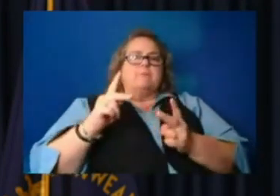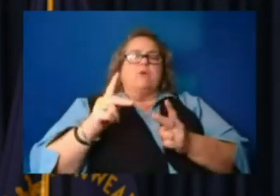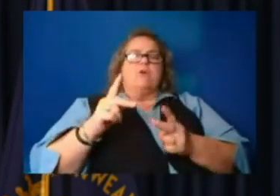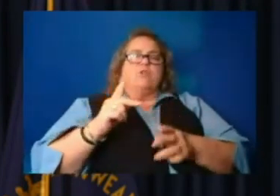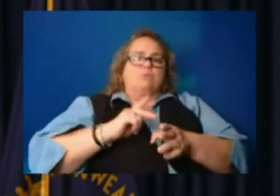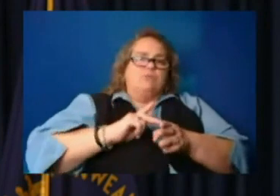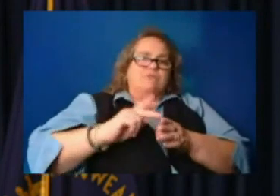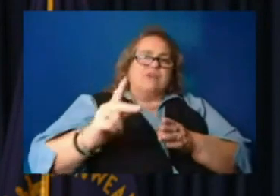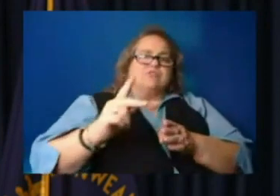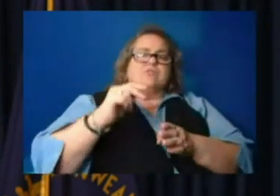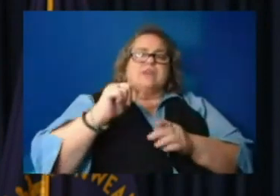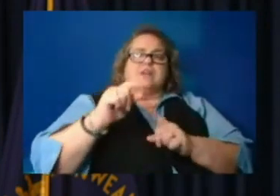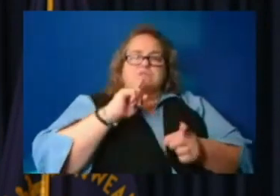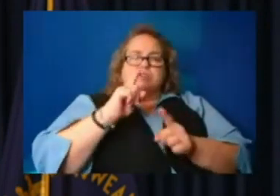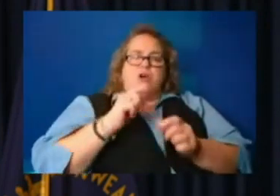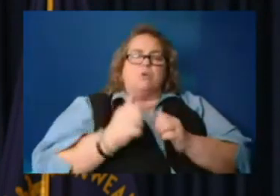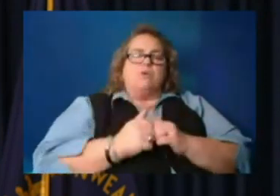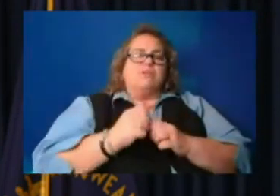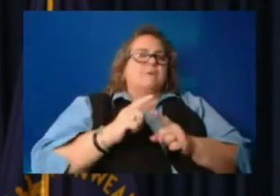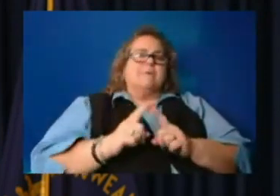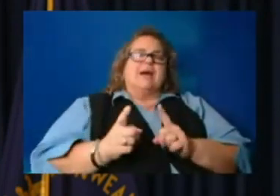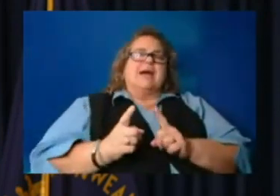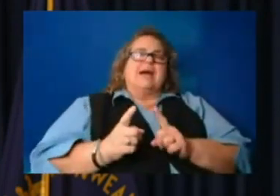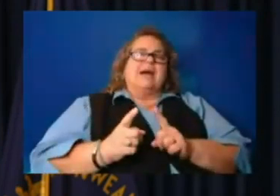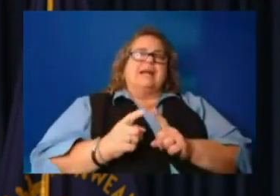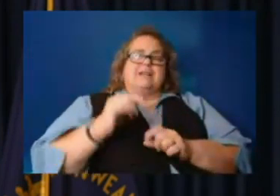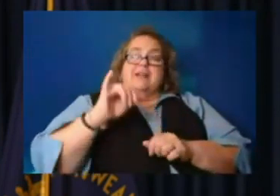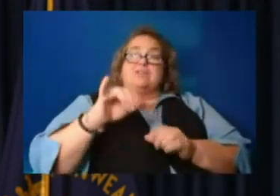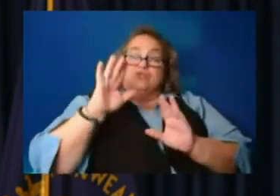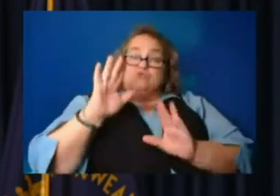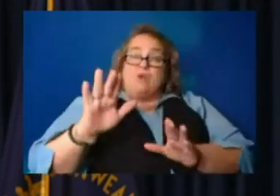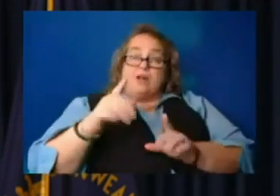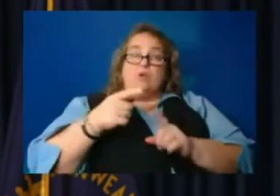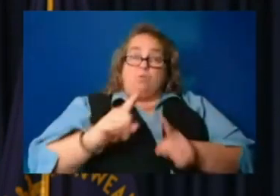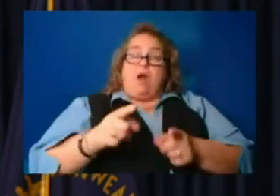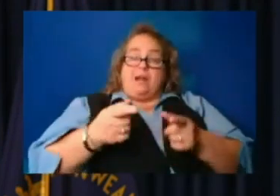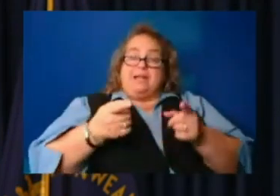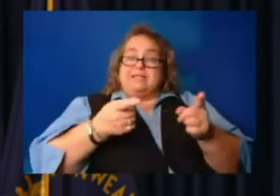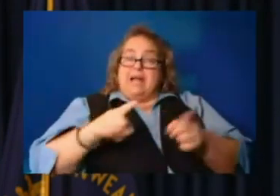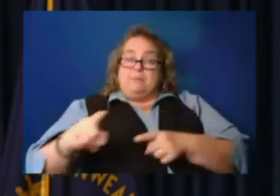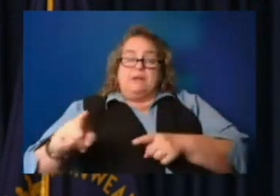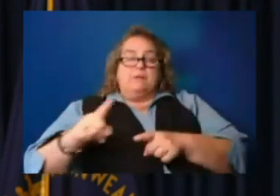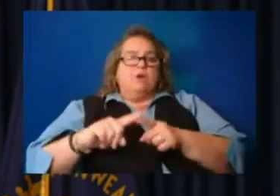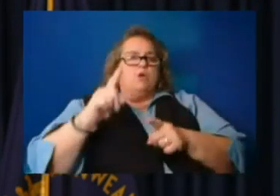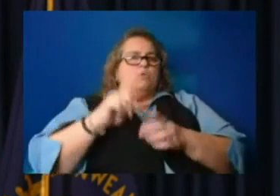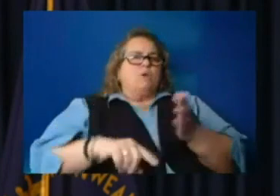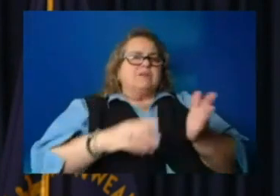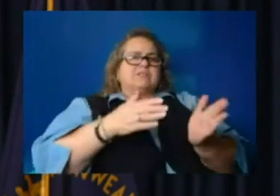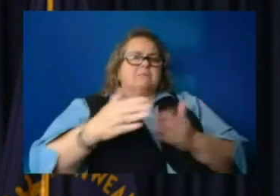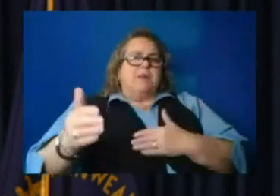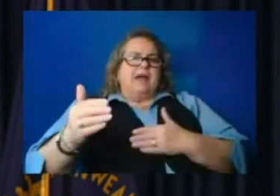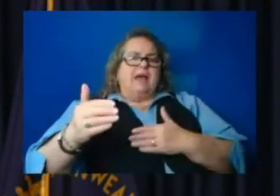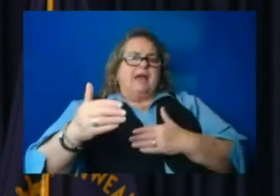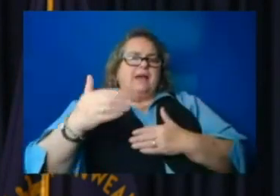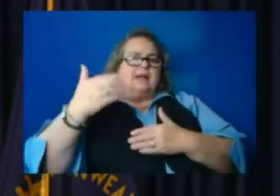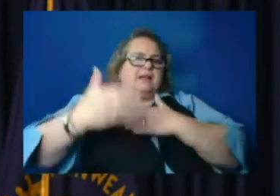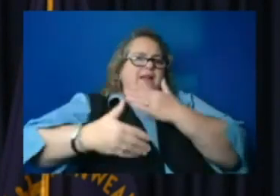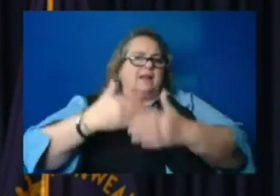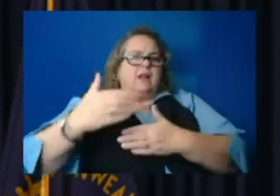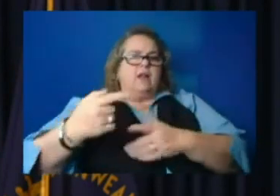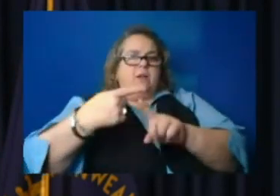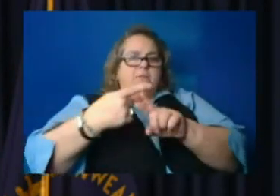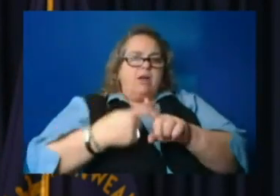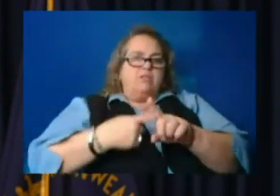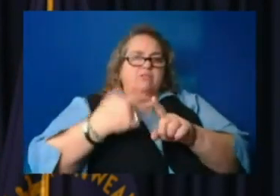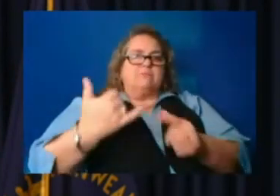talk with. But that's great while this is happening. But what's the plan moving forward, say a month from now, six months from now